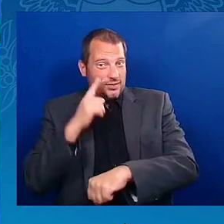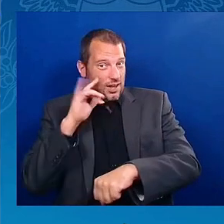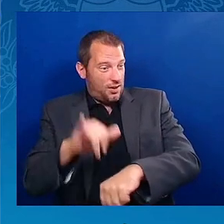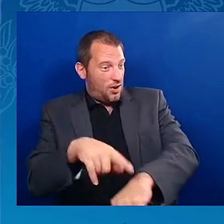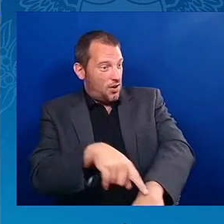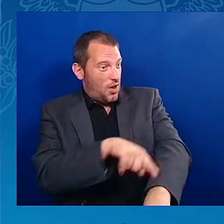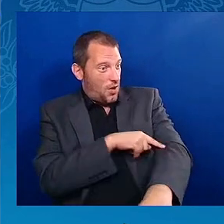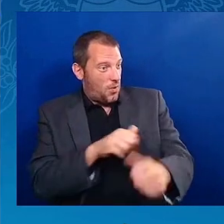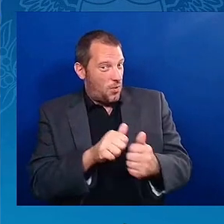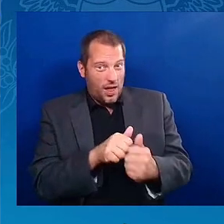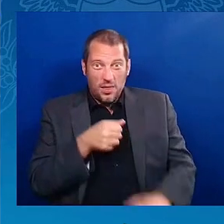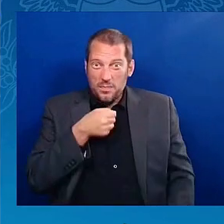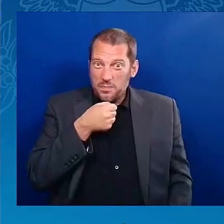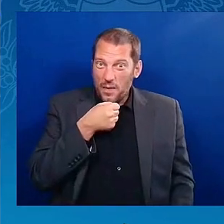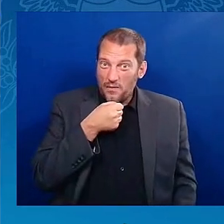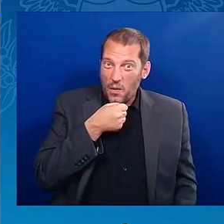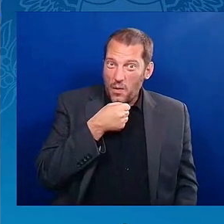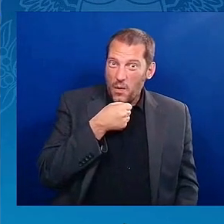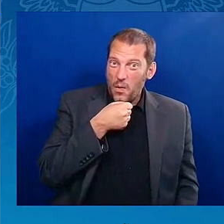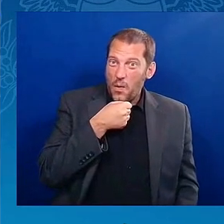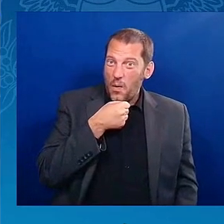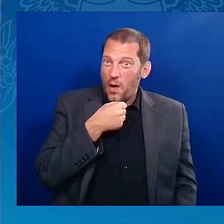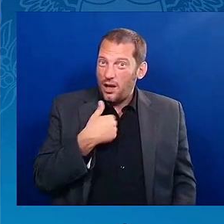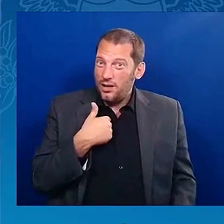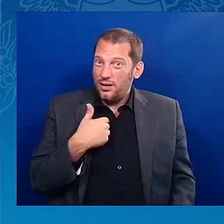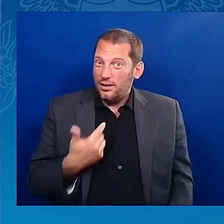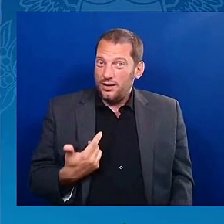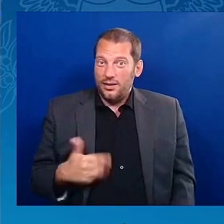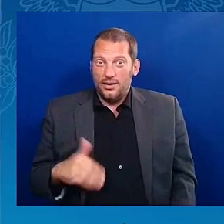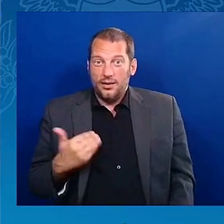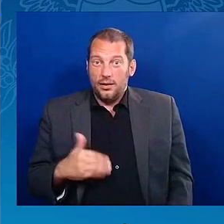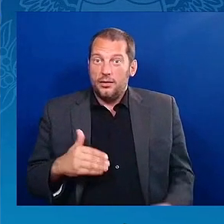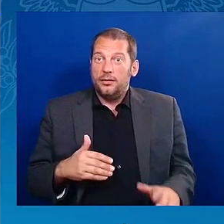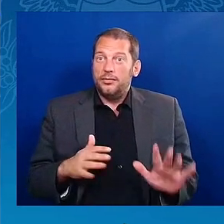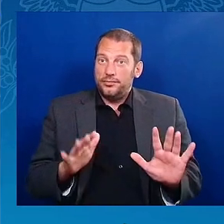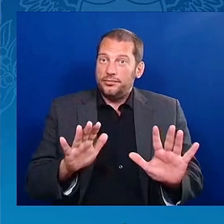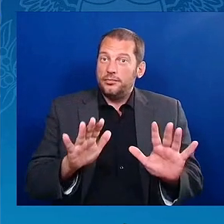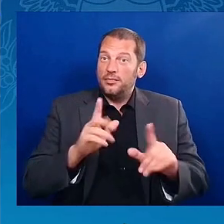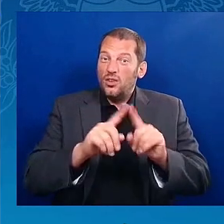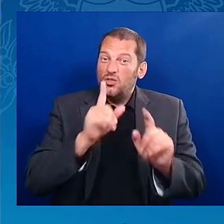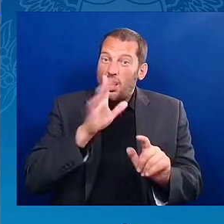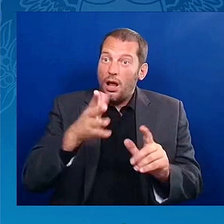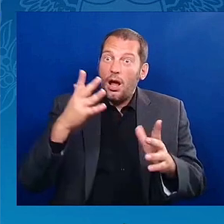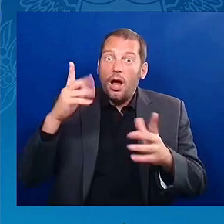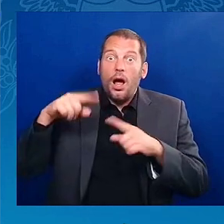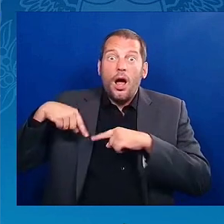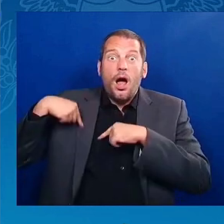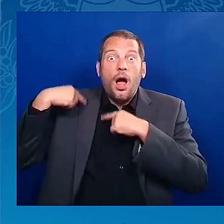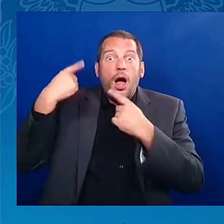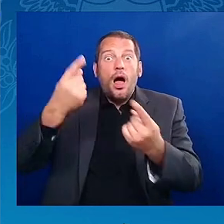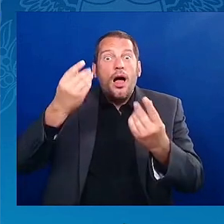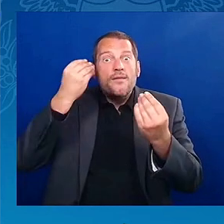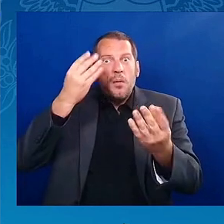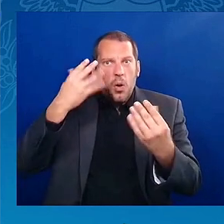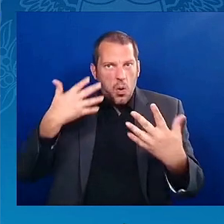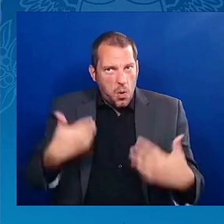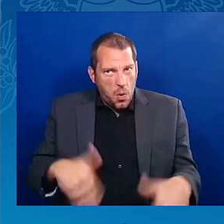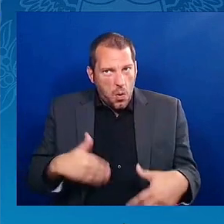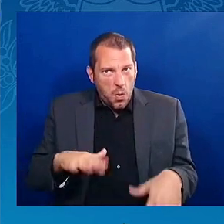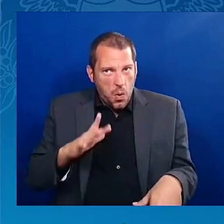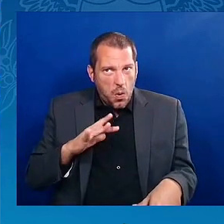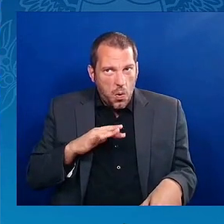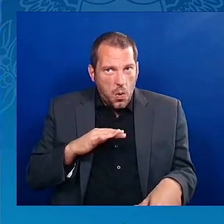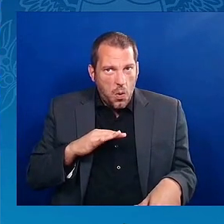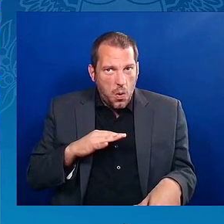it's actually been informative to me. I gotta tell you, but normally I would have interrupted you by now because I would have been bored out of my mind. I'm very impressed with